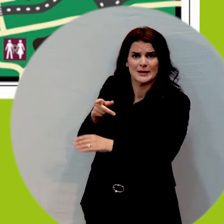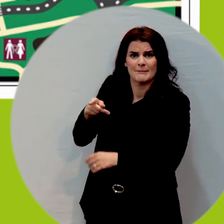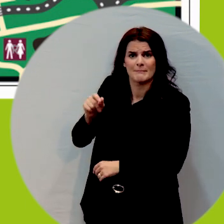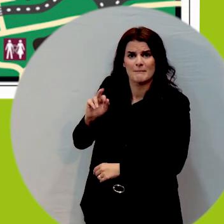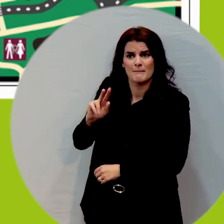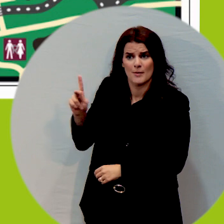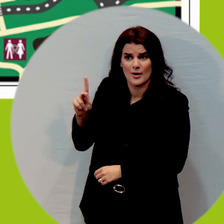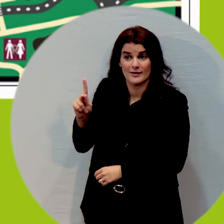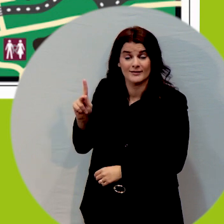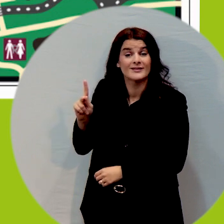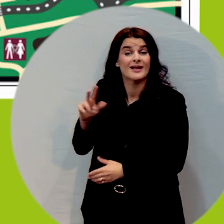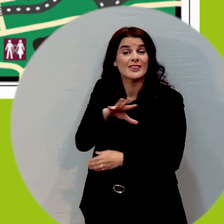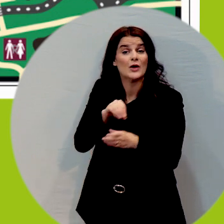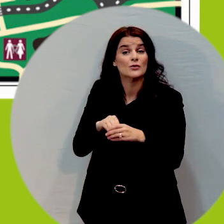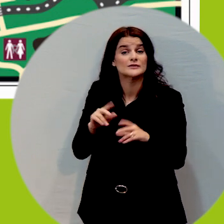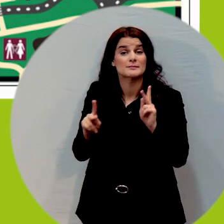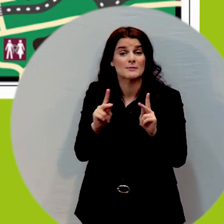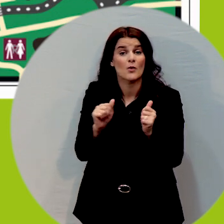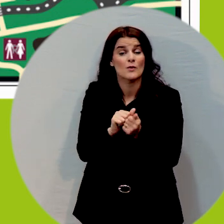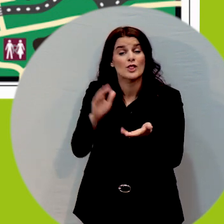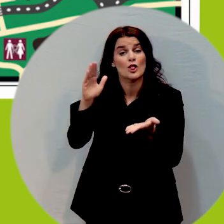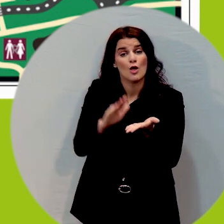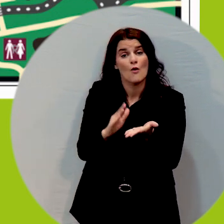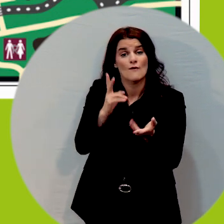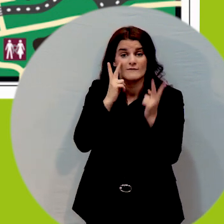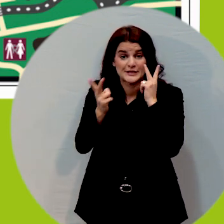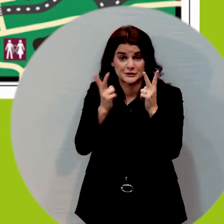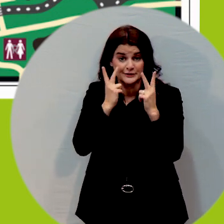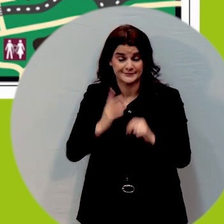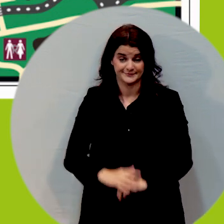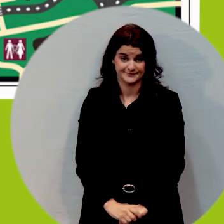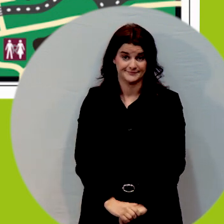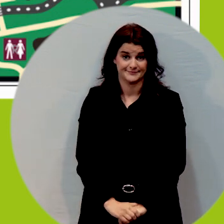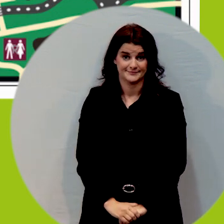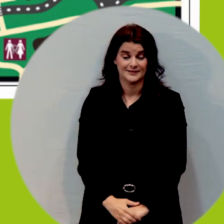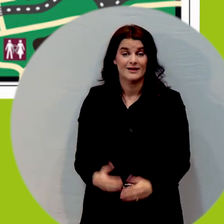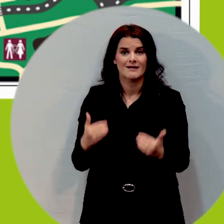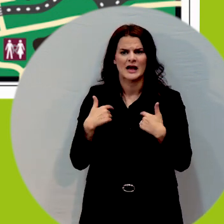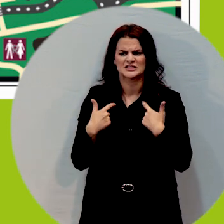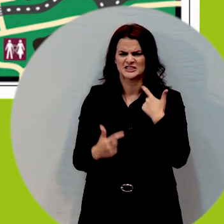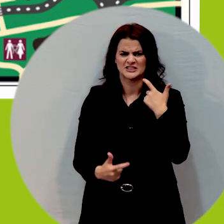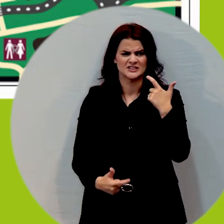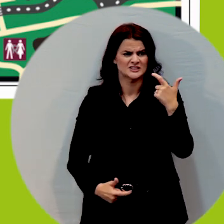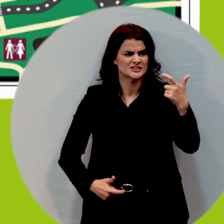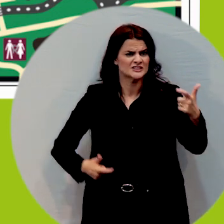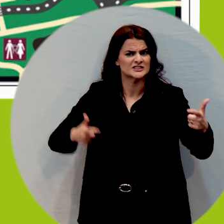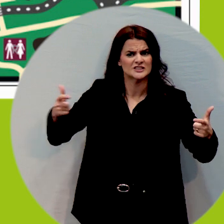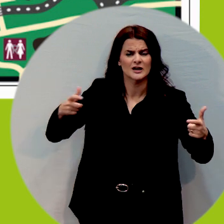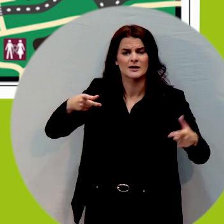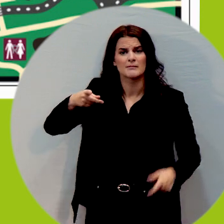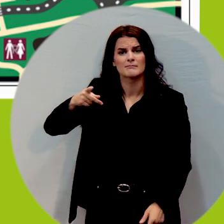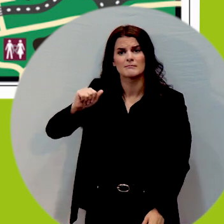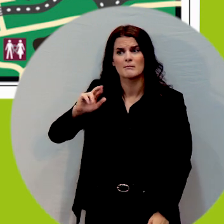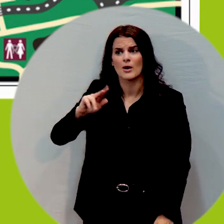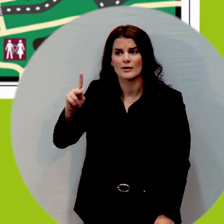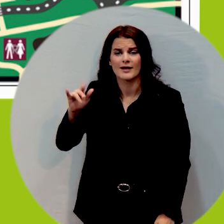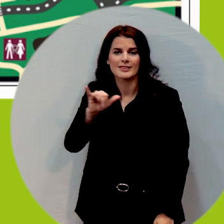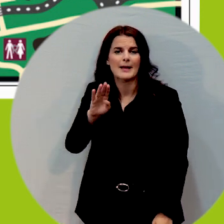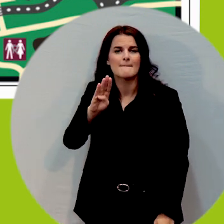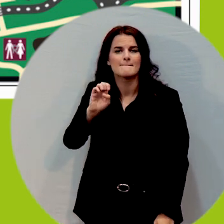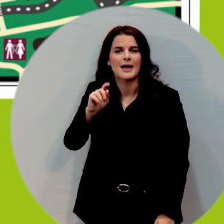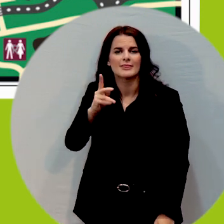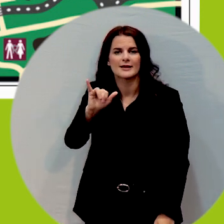low vision so when you have a large park such as Bethany Lake Park